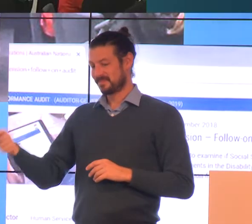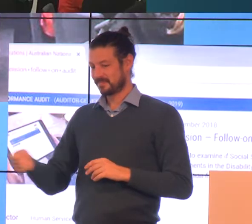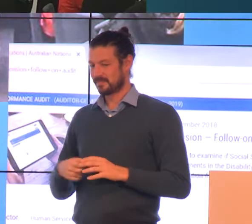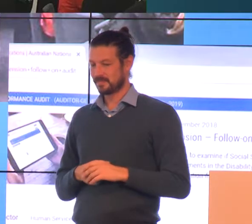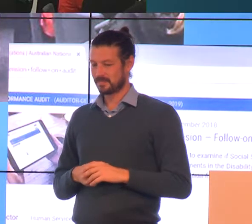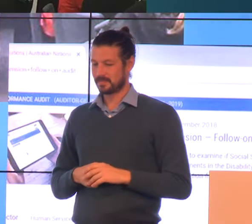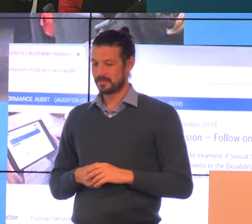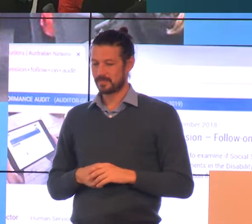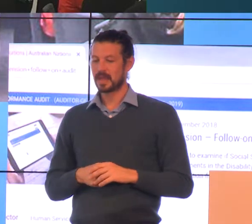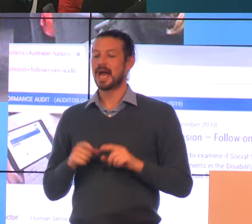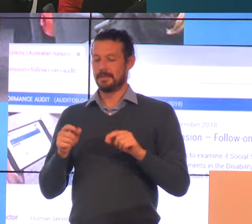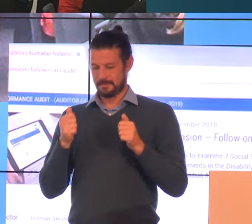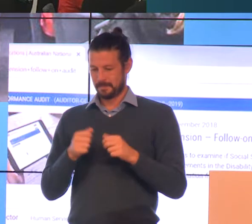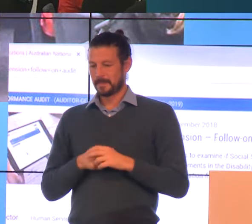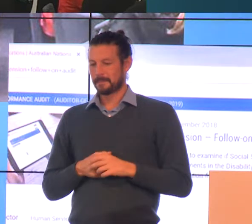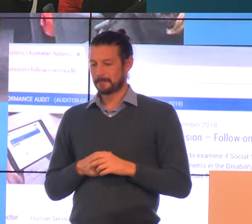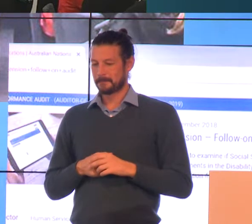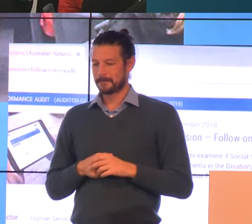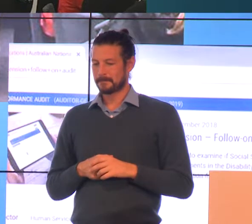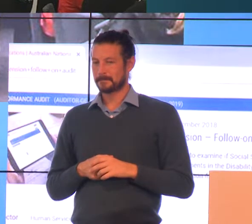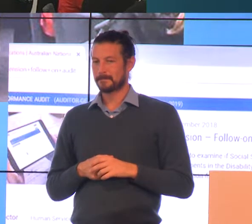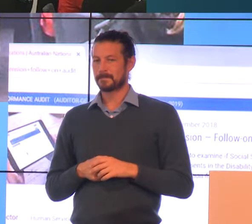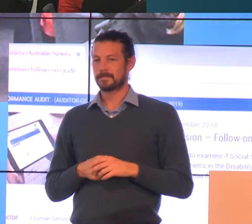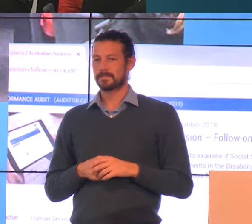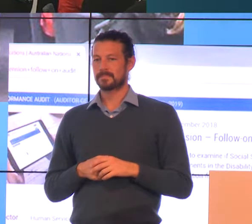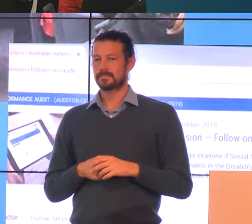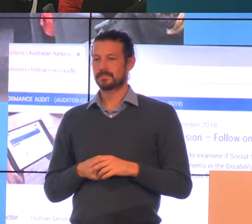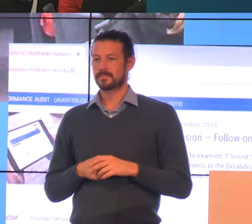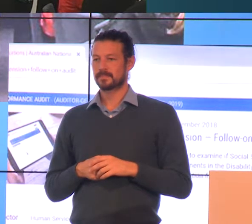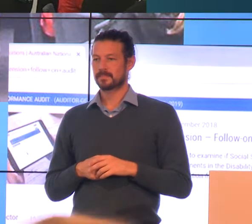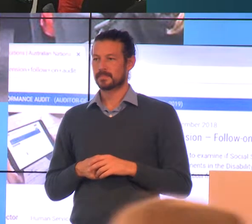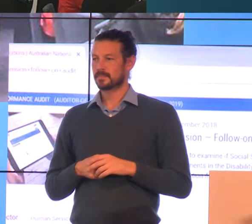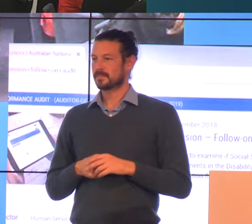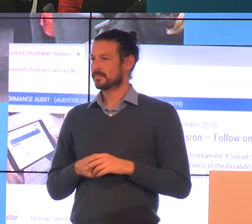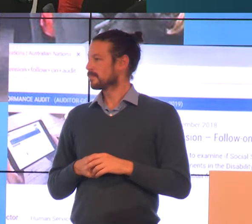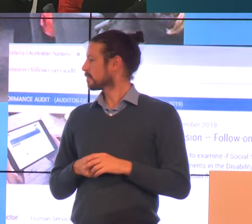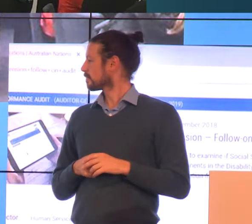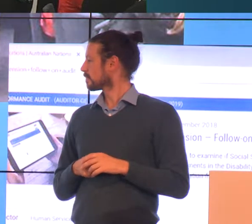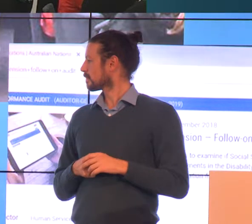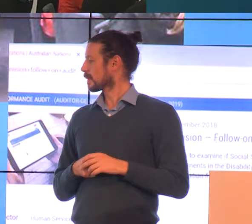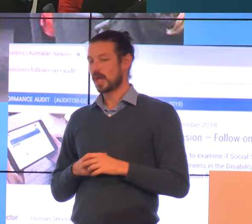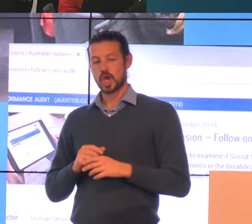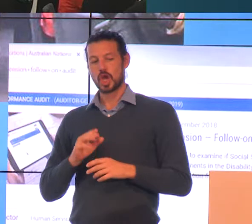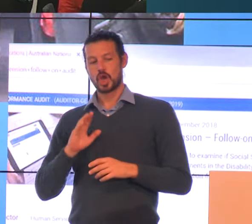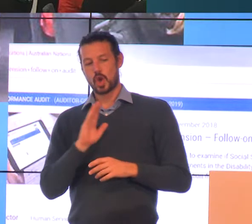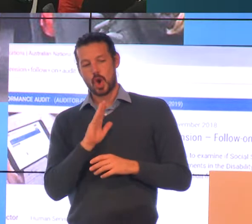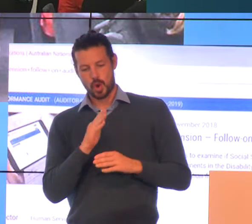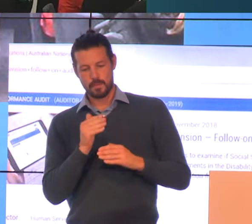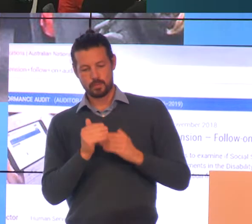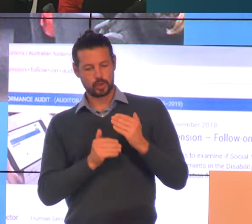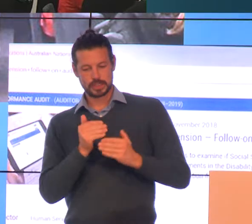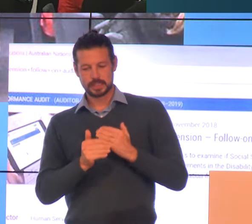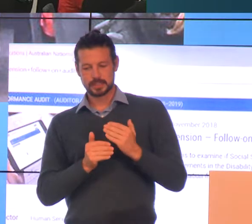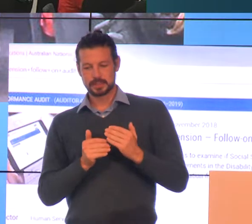Yeah, pretty pictures. I feel like, okay. So, but your process had sort of more